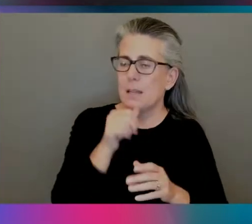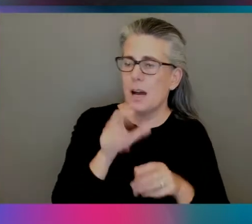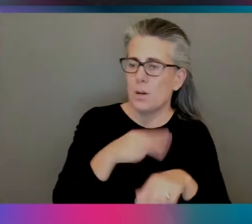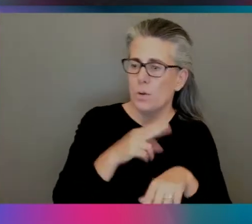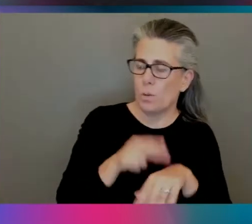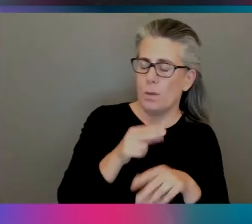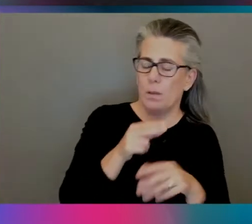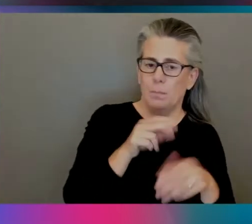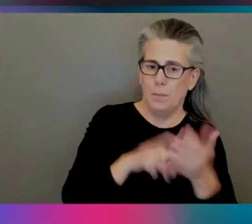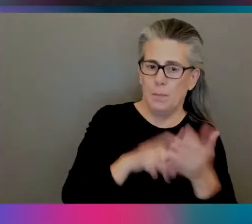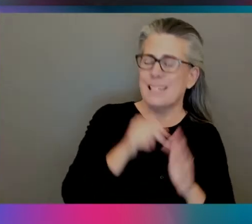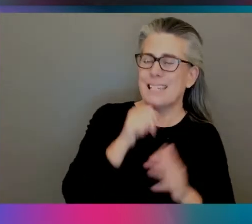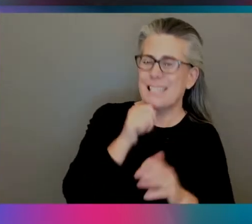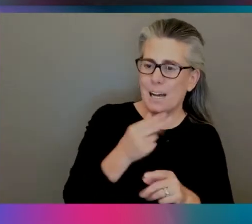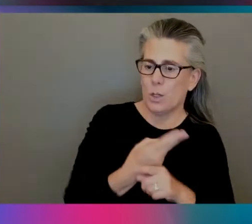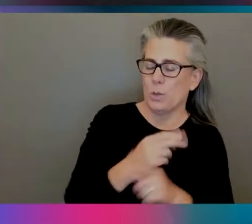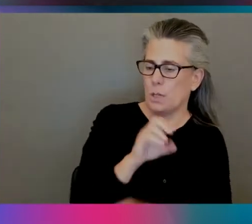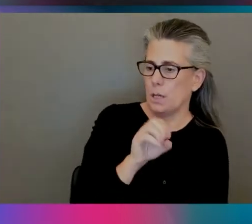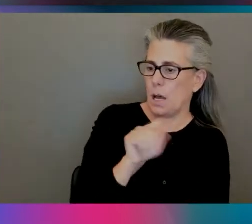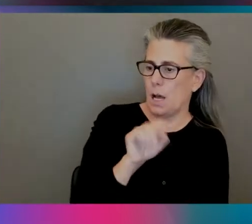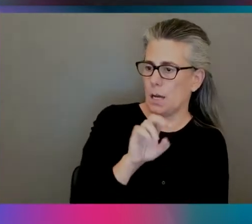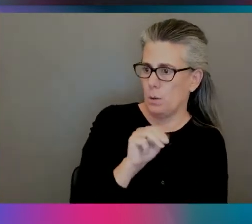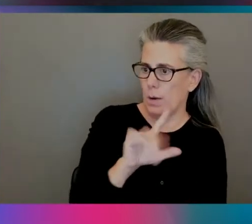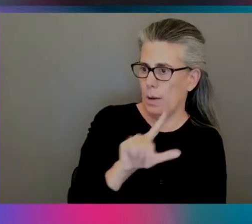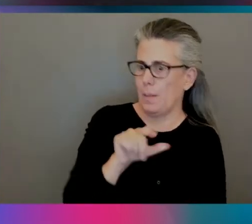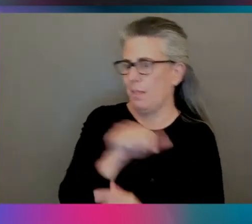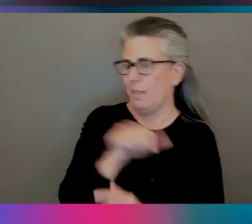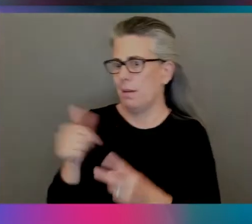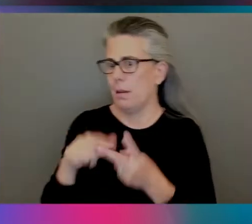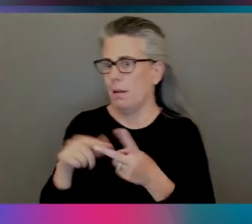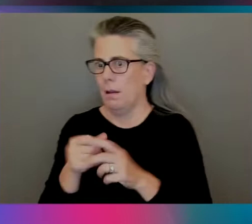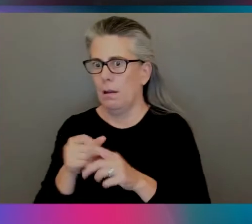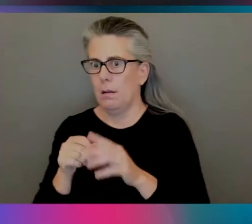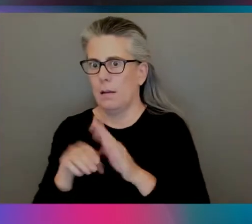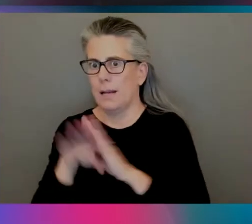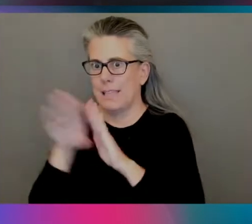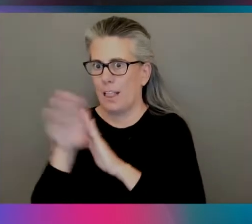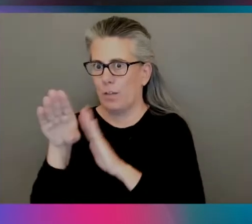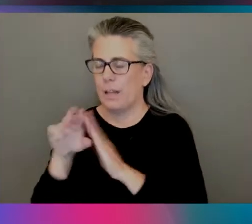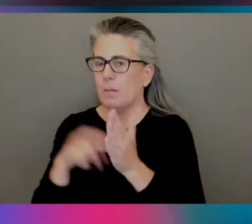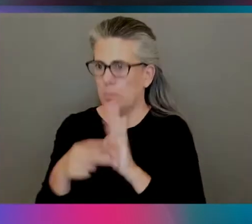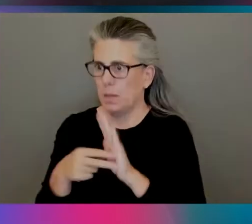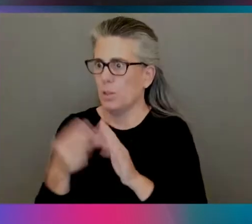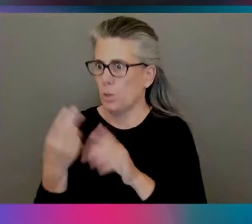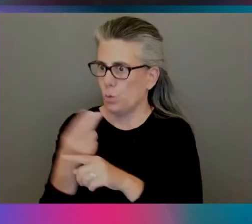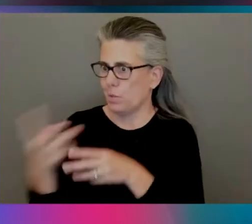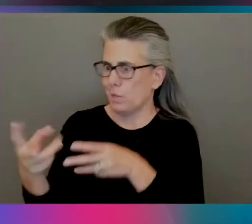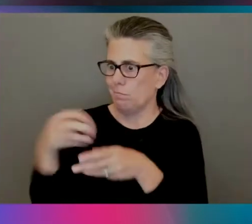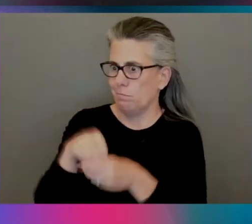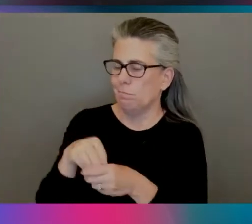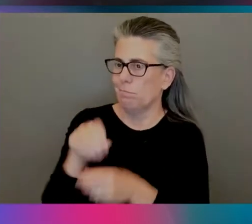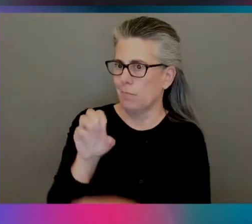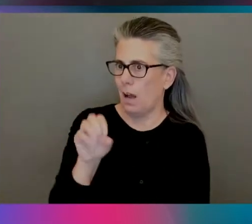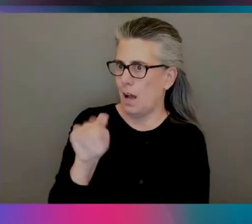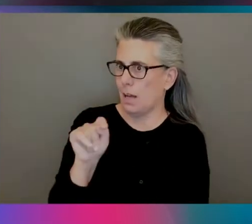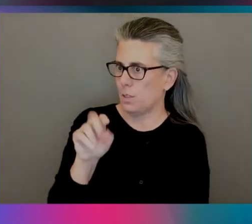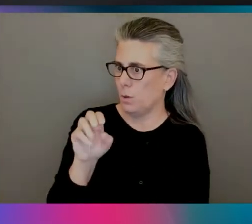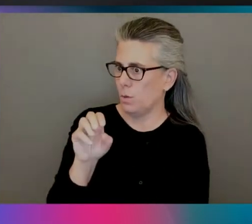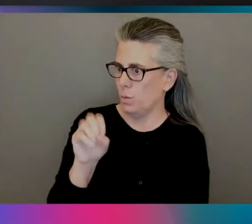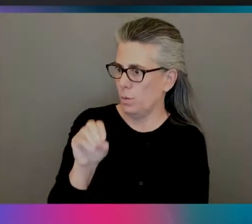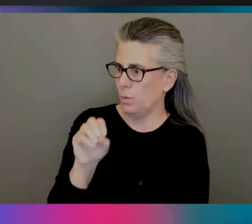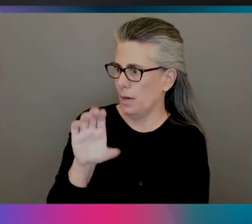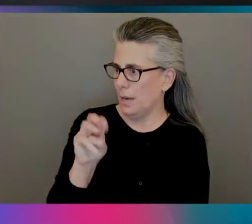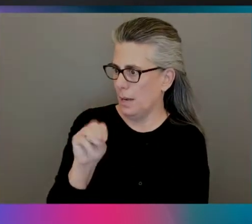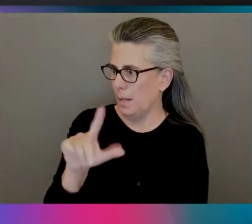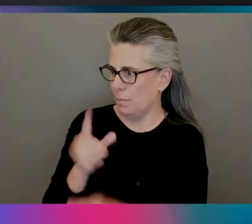means using OctoML. Yeah. Okay. Yeah. And for anybody who's wondering, like, what we do is we modify the model, like, the same way a